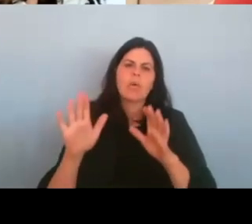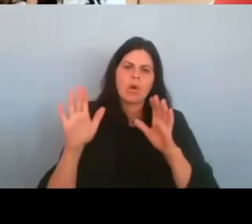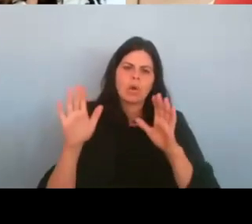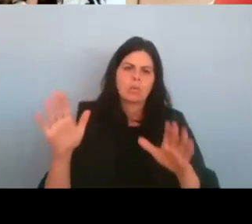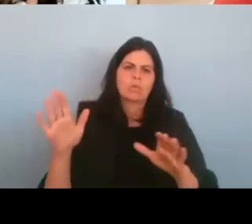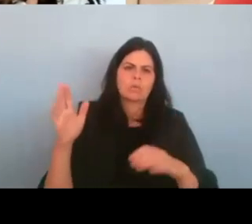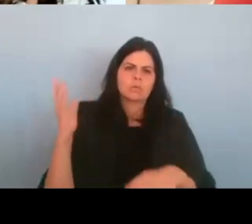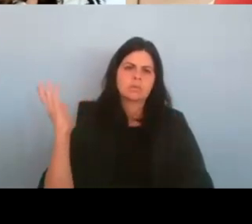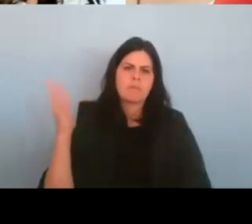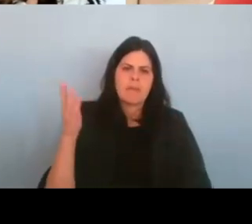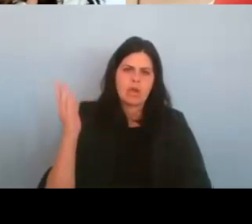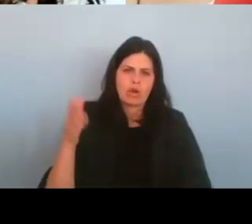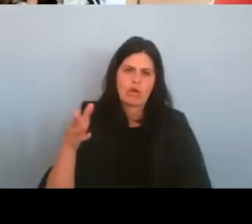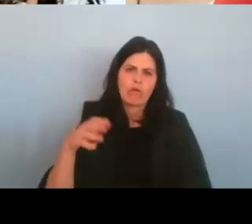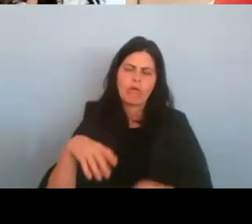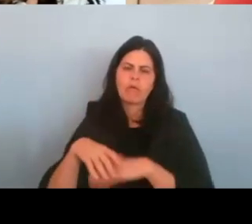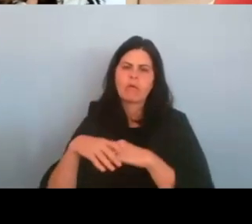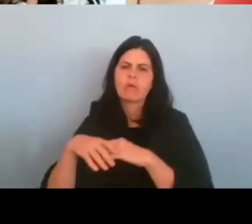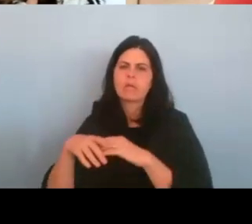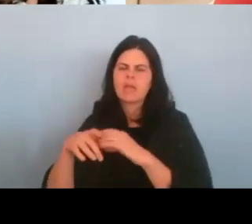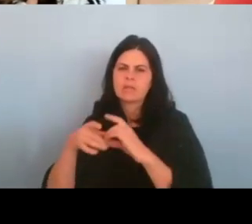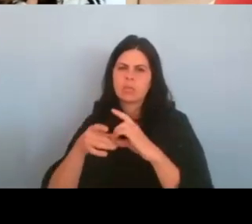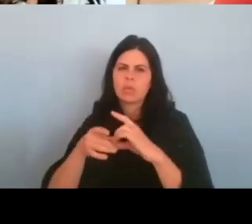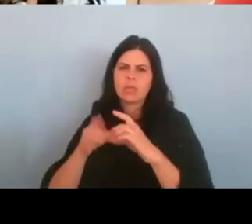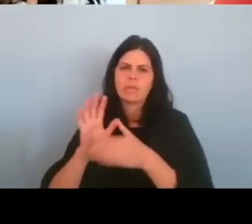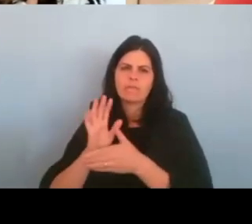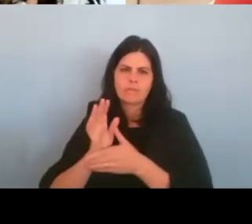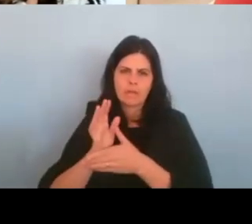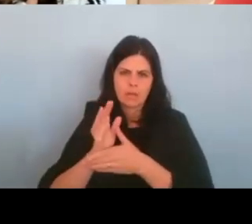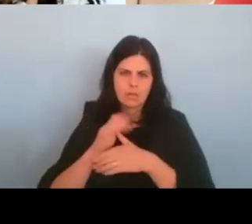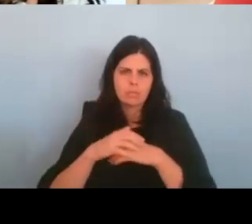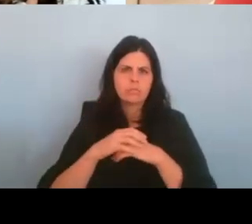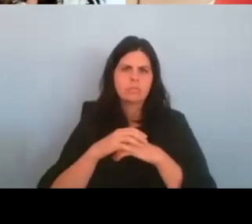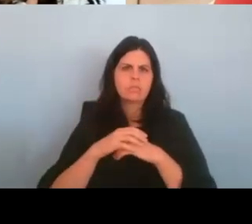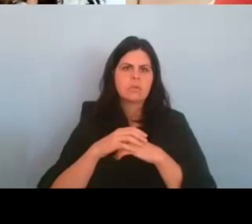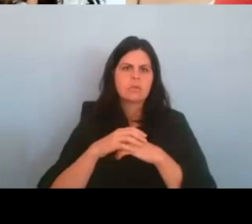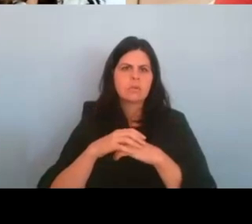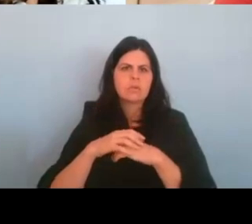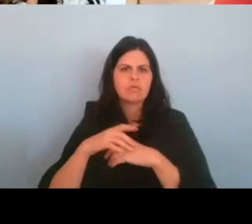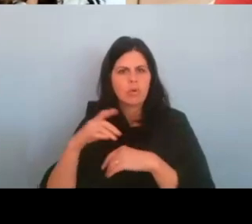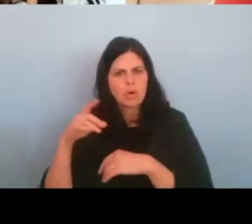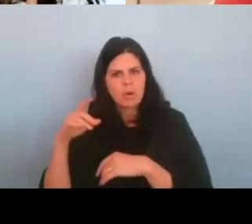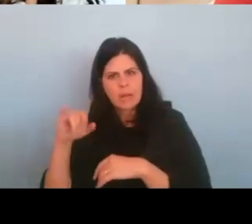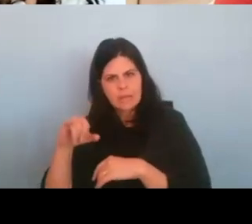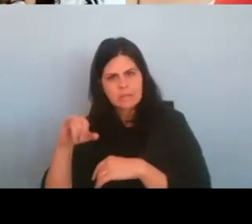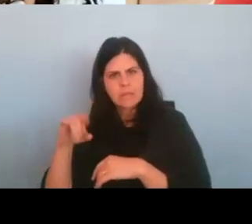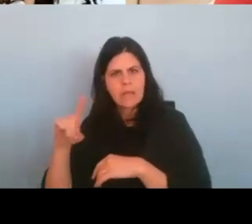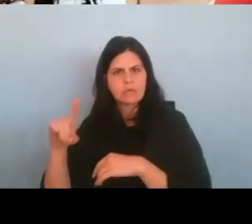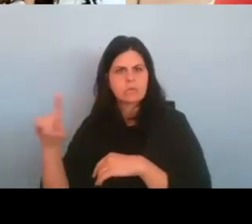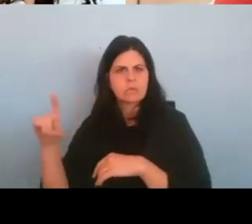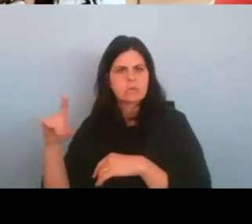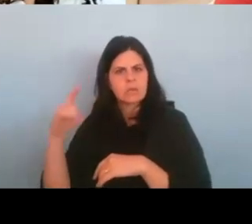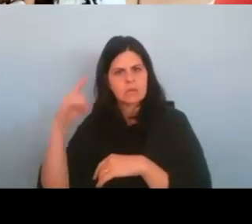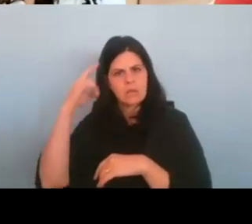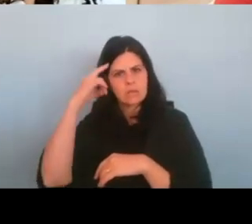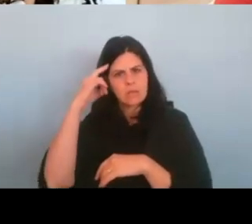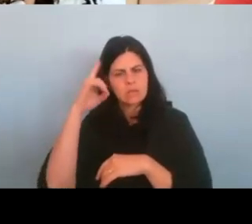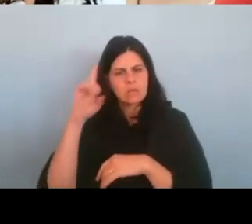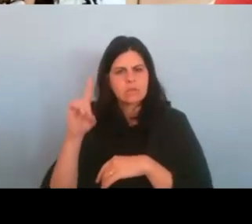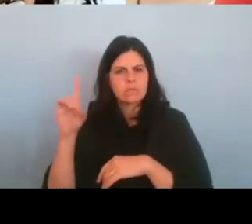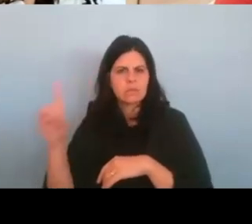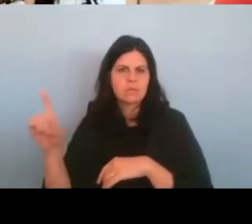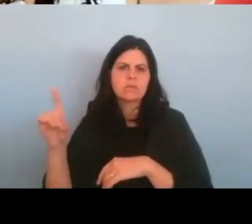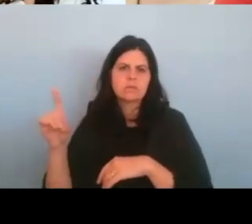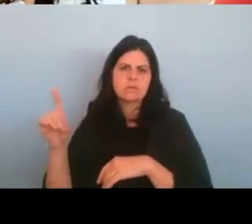with the American Association on Intellectual and Developmental Disabilities, Religion and Spirituality Interest Network.